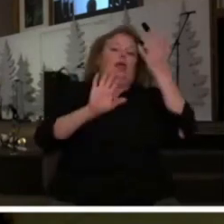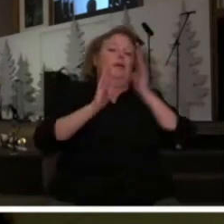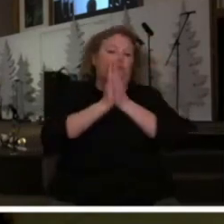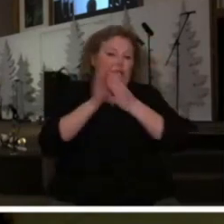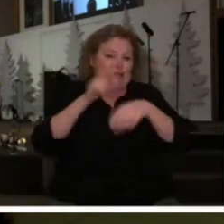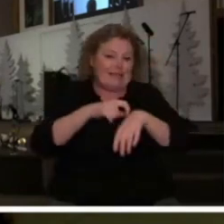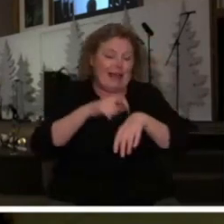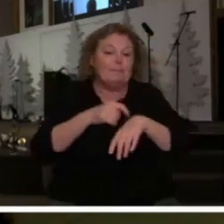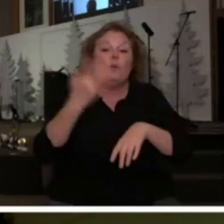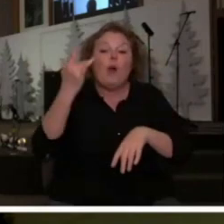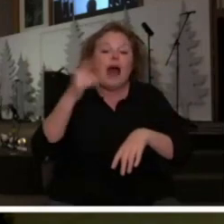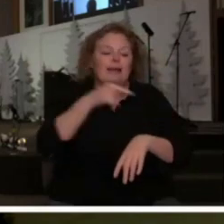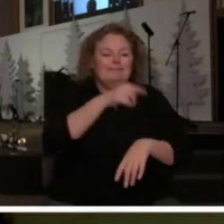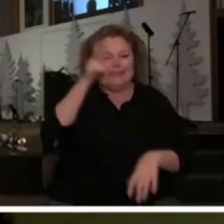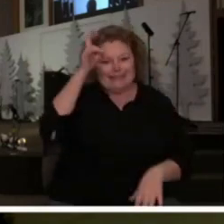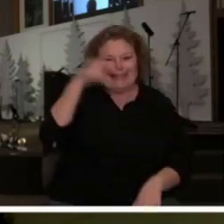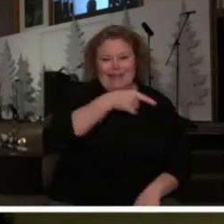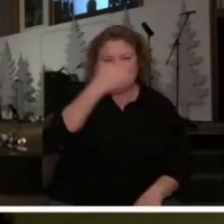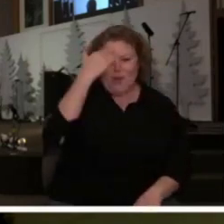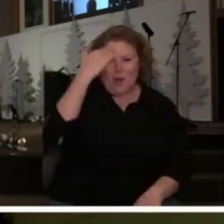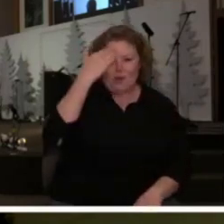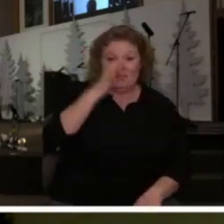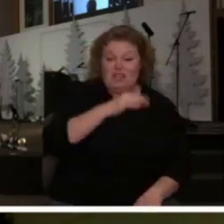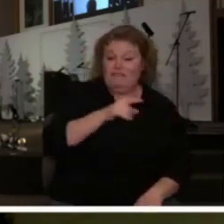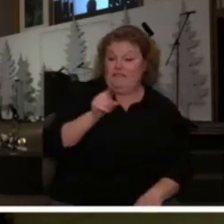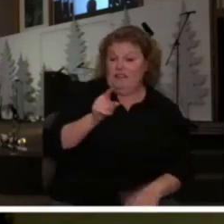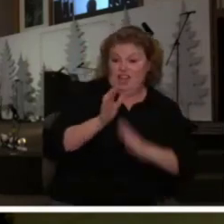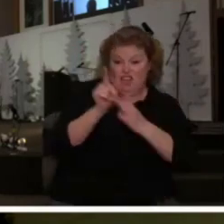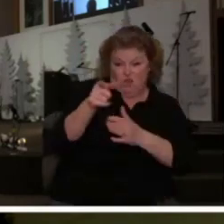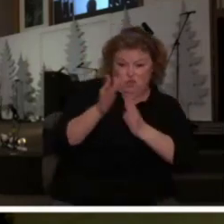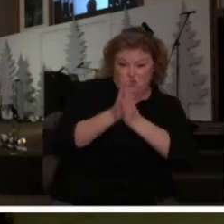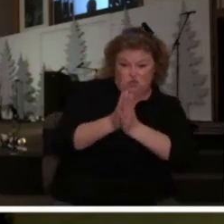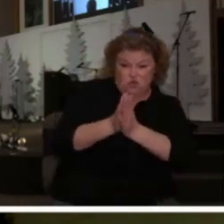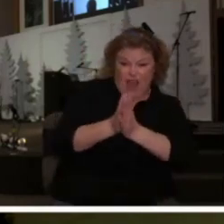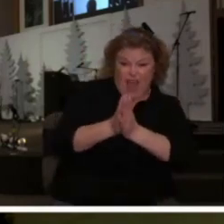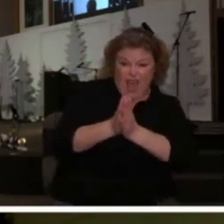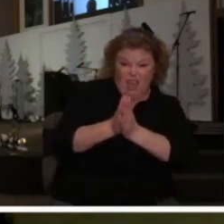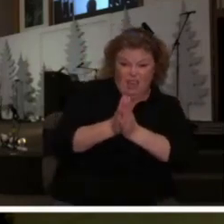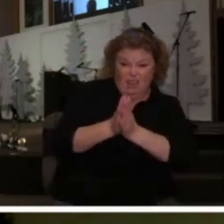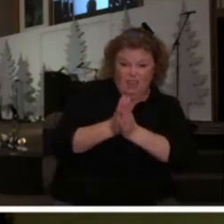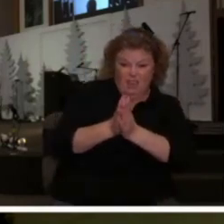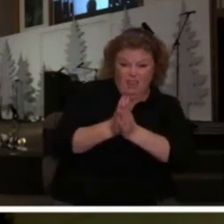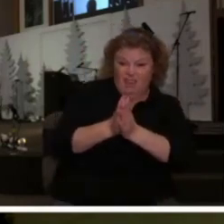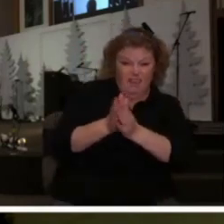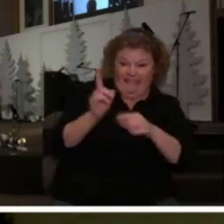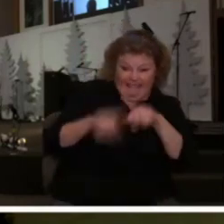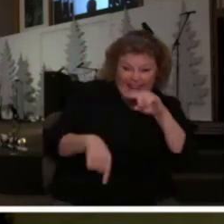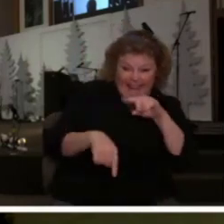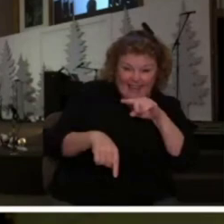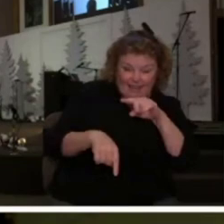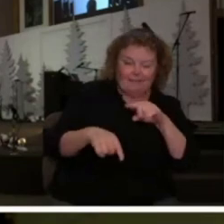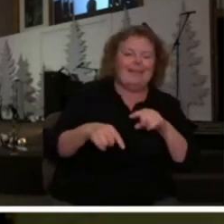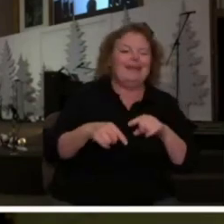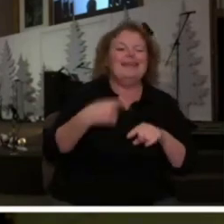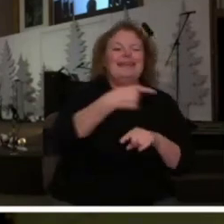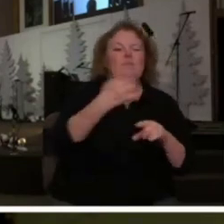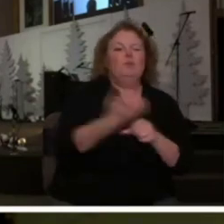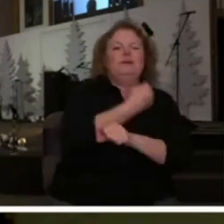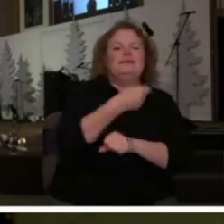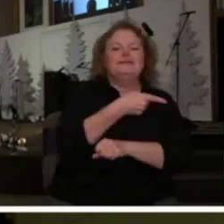that is because the enemy knows that if he can battle your mind in prayer to keep you from the altar, then he controls the outcome.